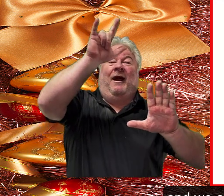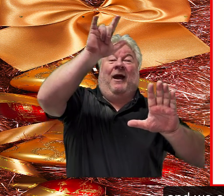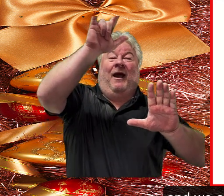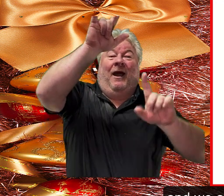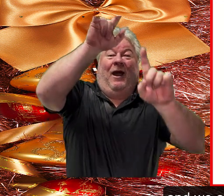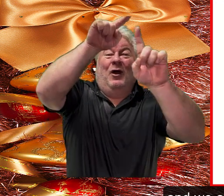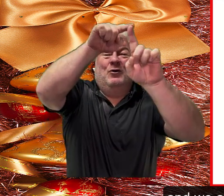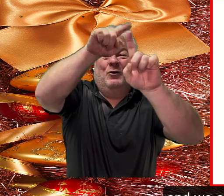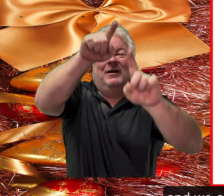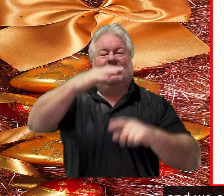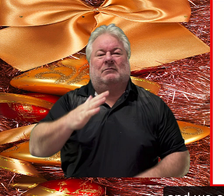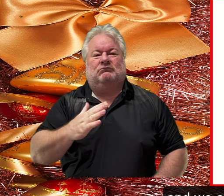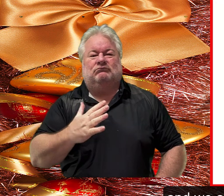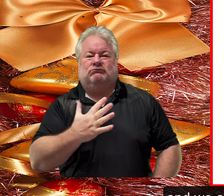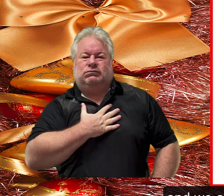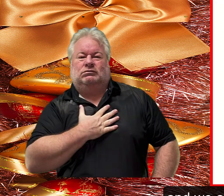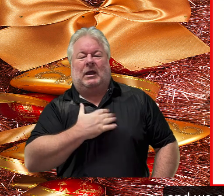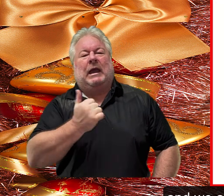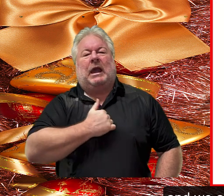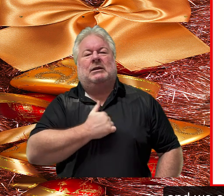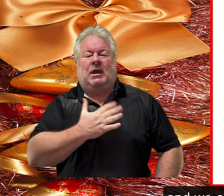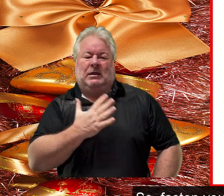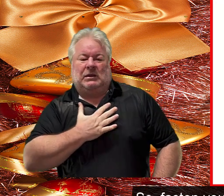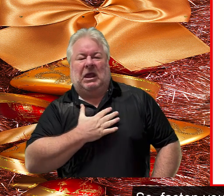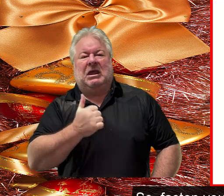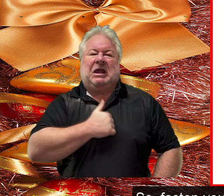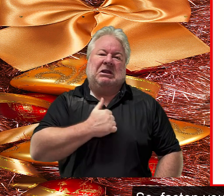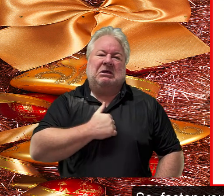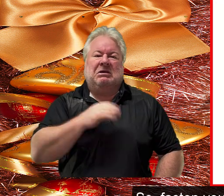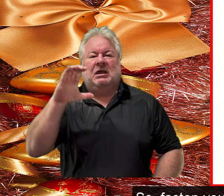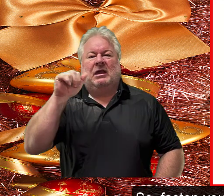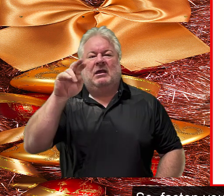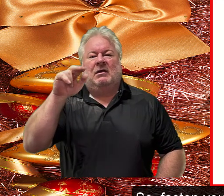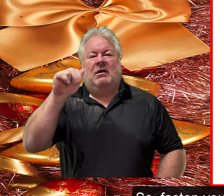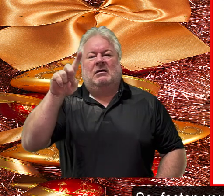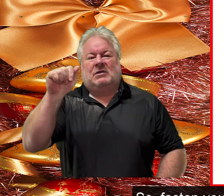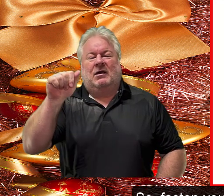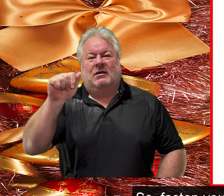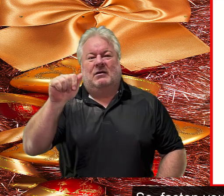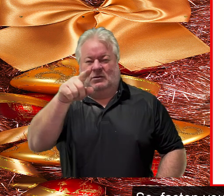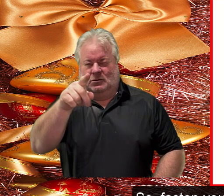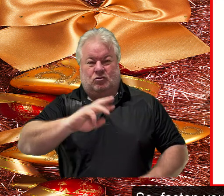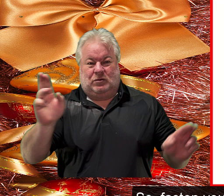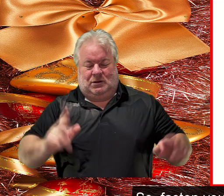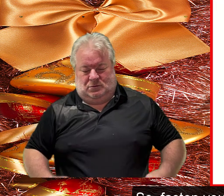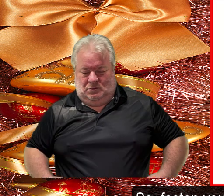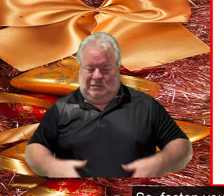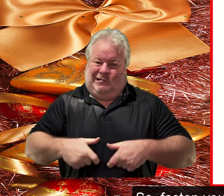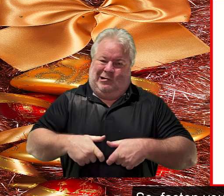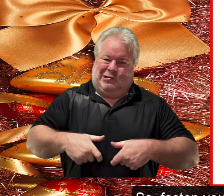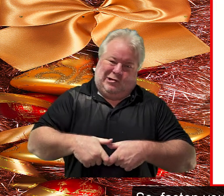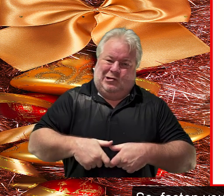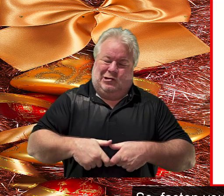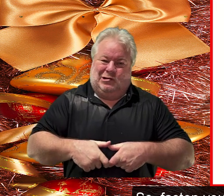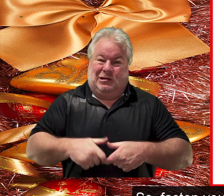fly to canada so fasten your seatbelts and let's